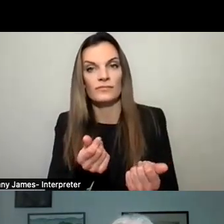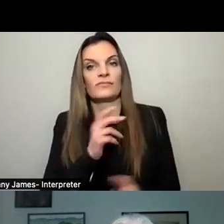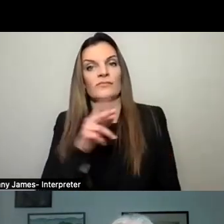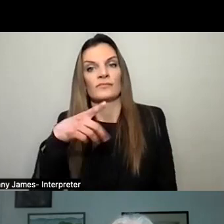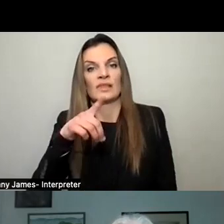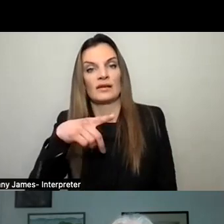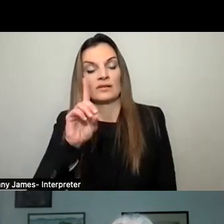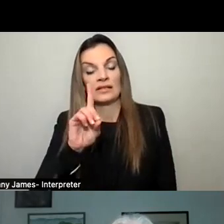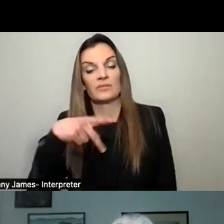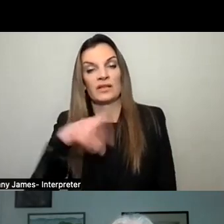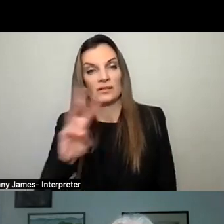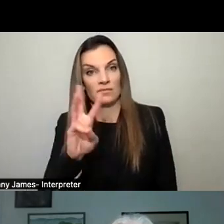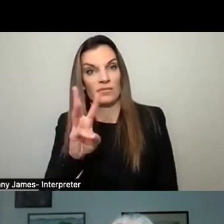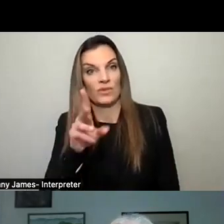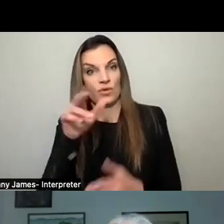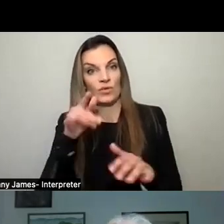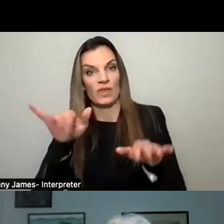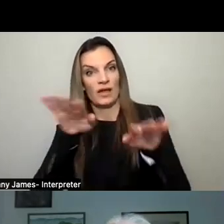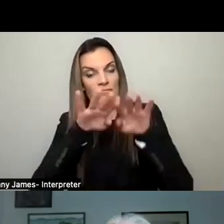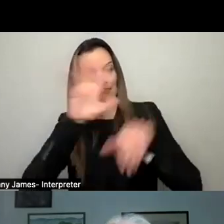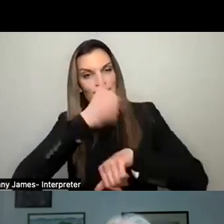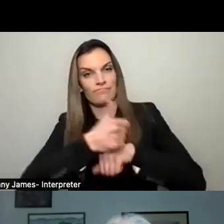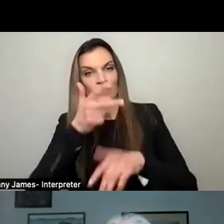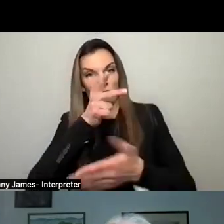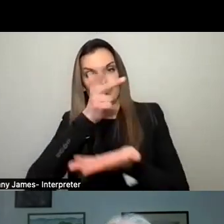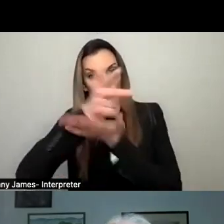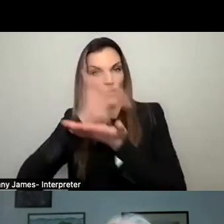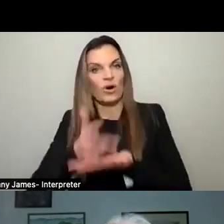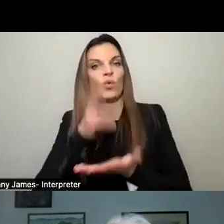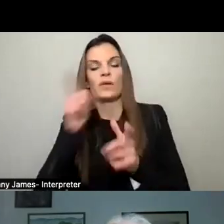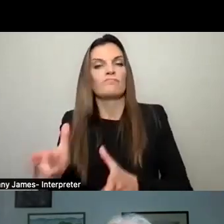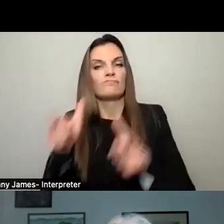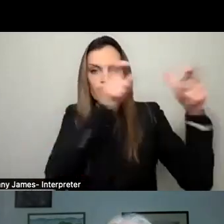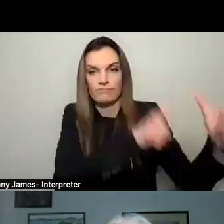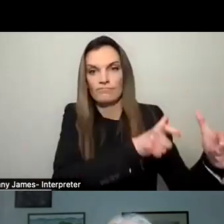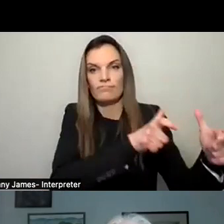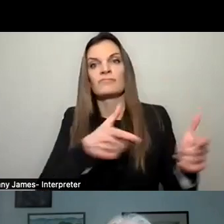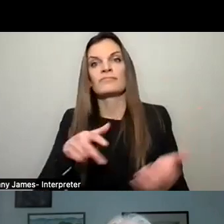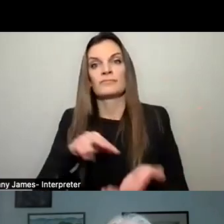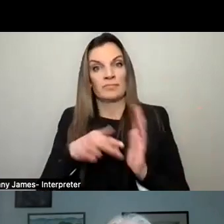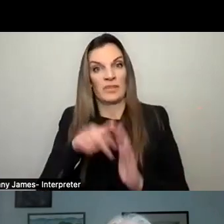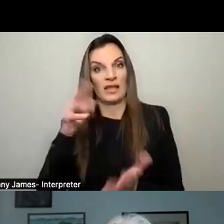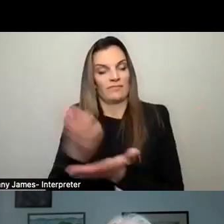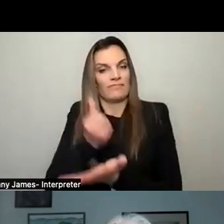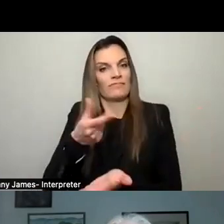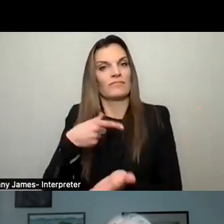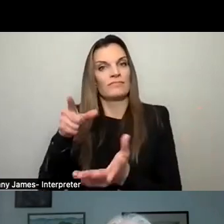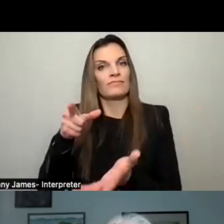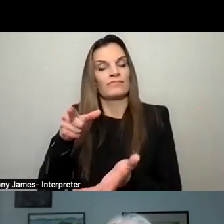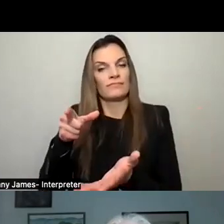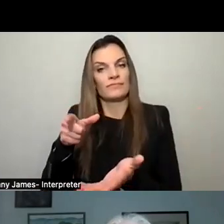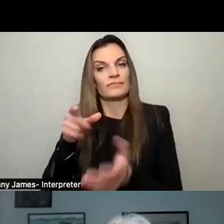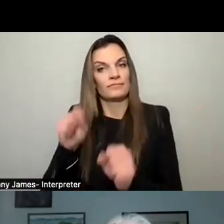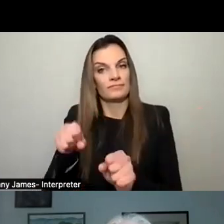that is currently in place on River Street and moves that into the East Parcel. It'll also be an opportunity for us as a community to create a new